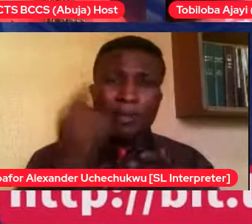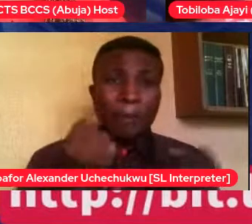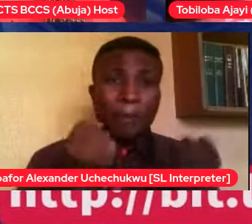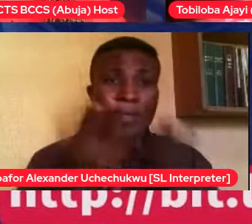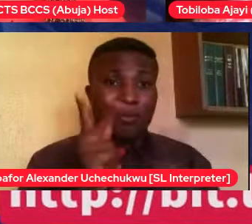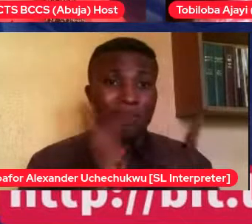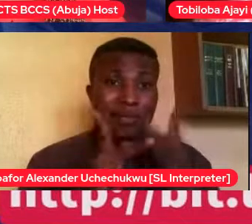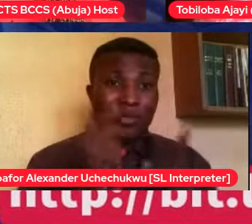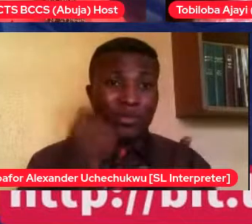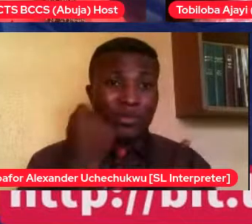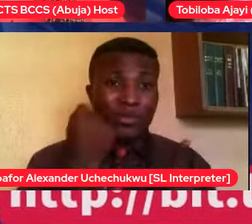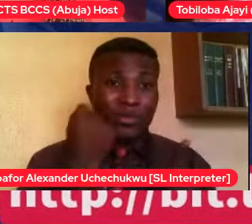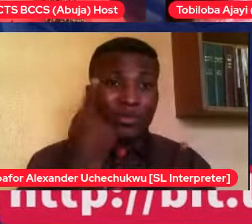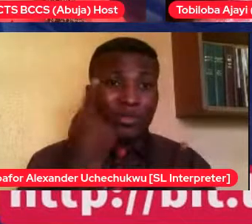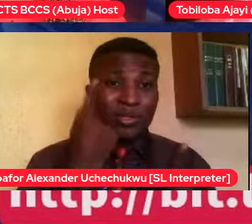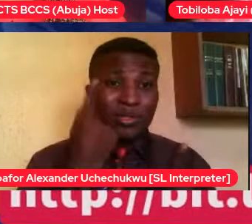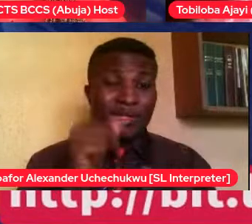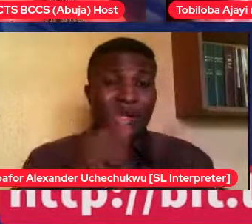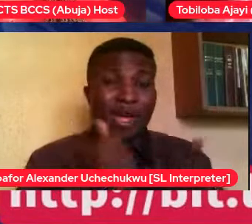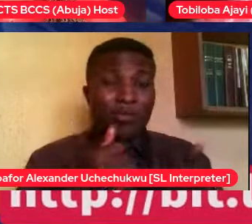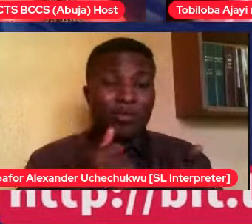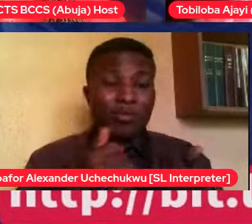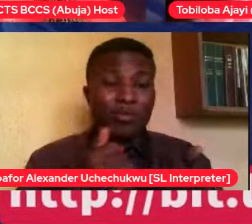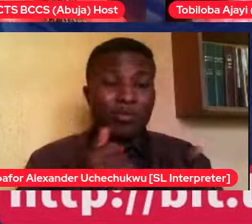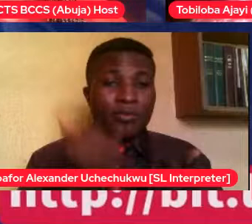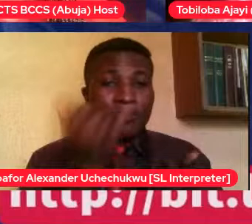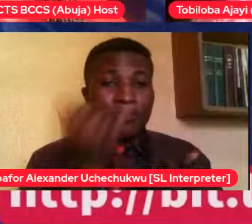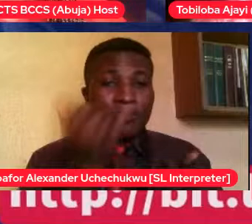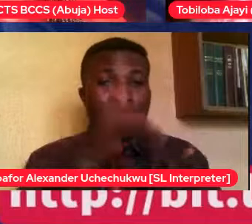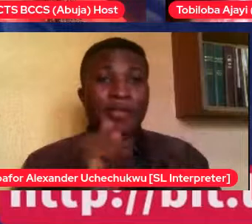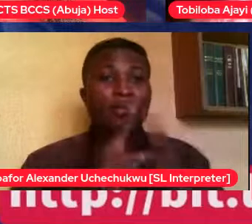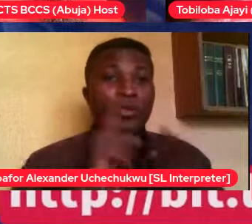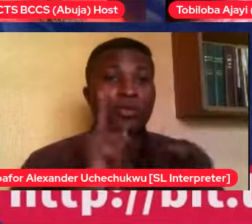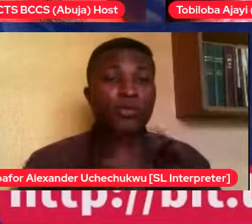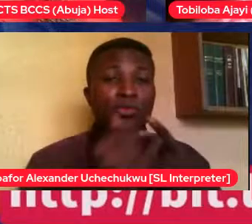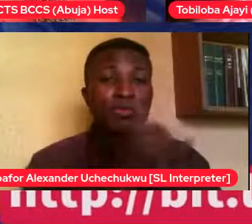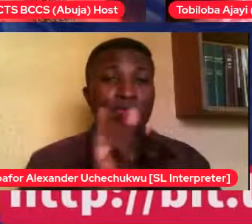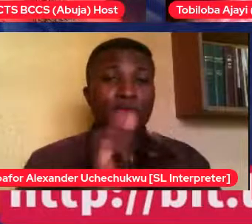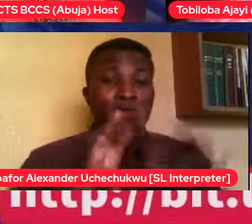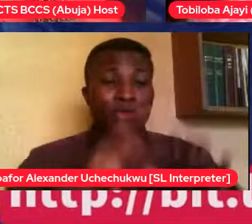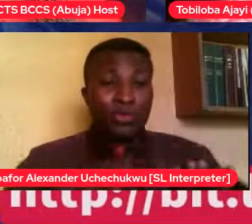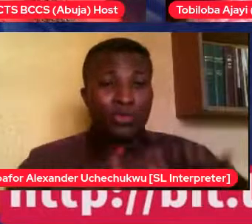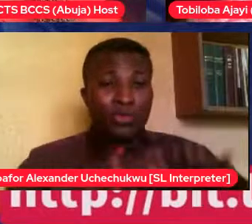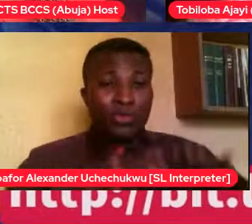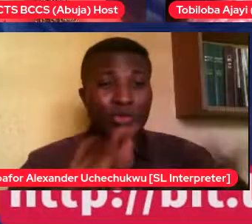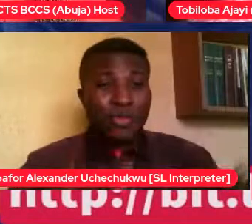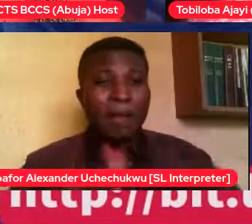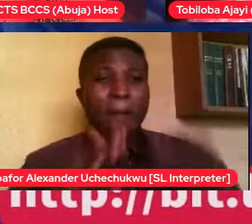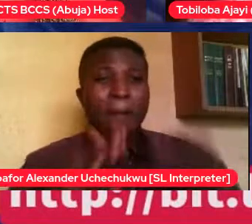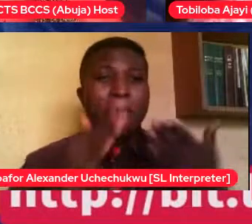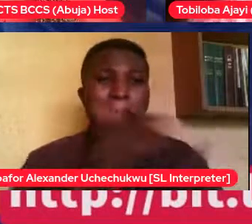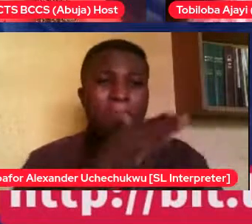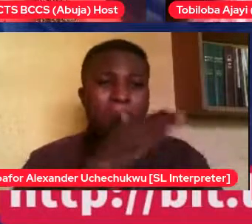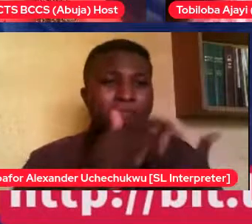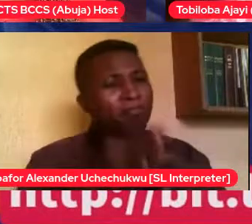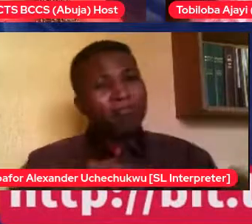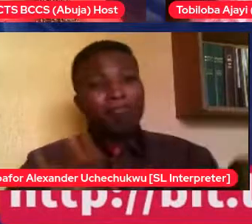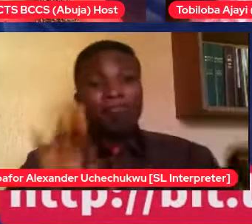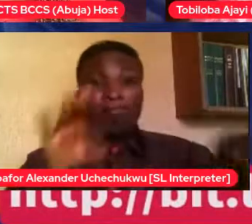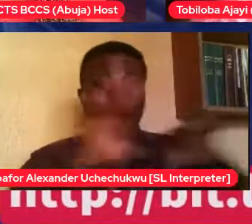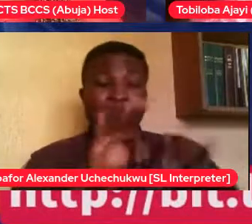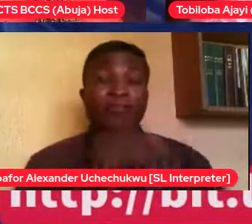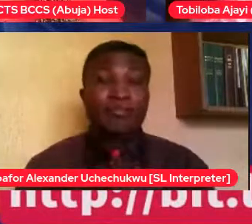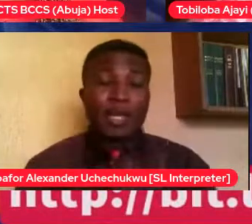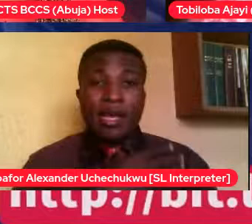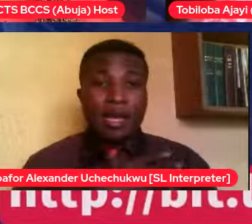the way children listen to as in how they learn to speak to themselves. And kind of how they carry it into adulthood. So when I